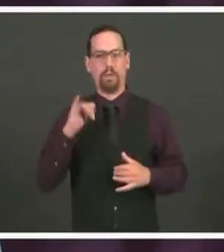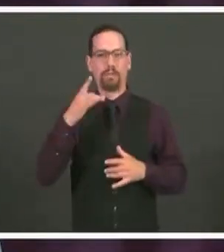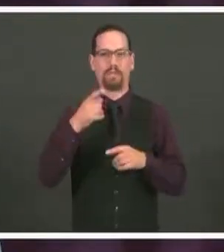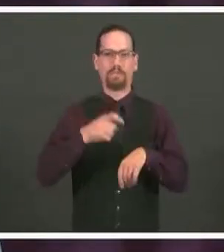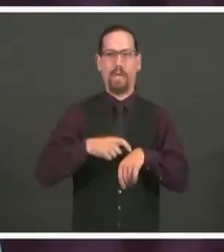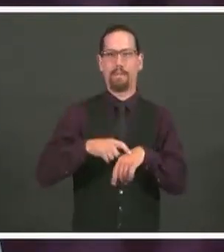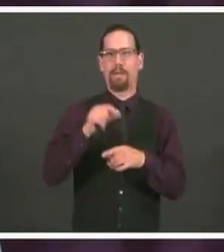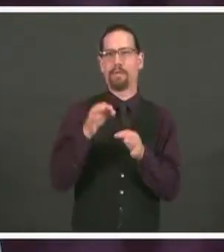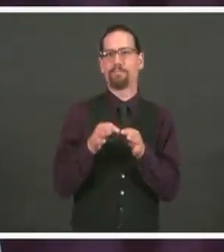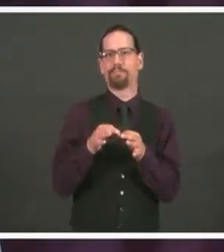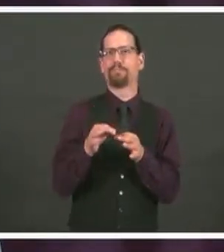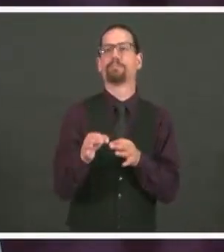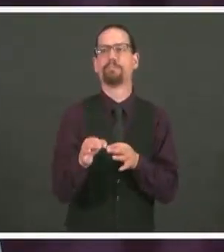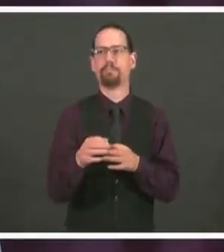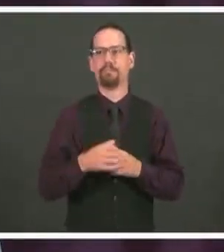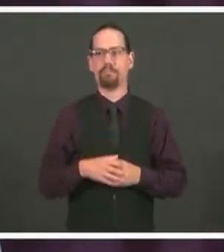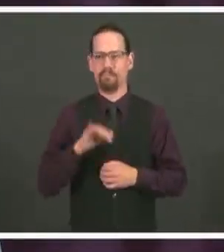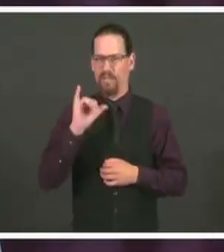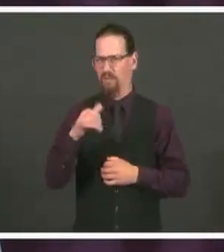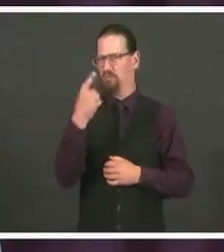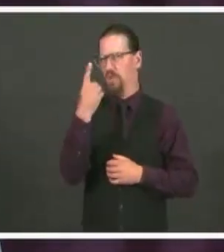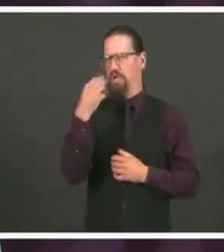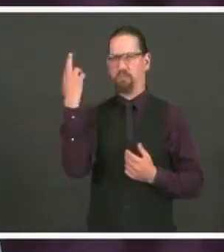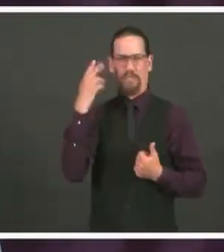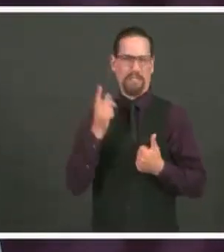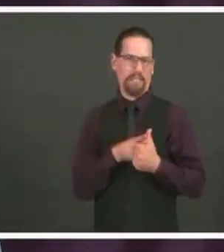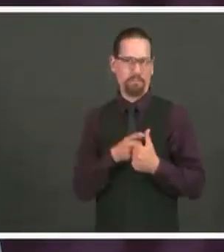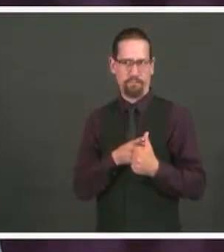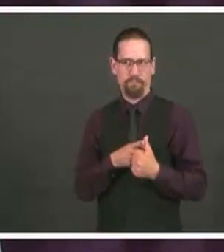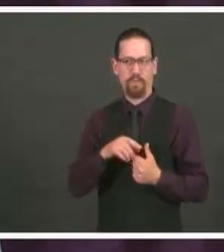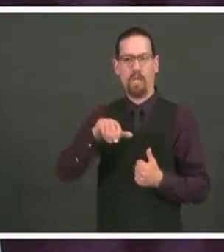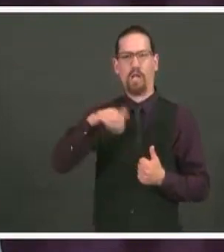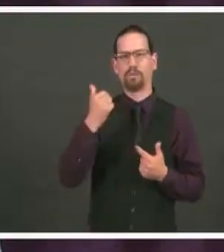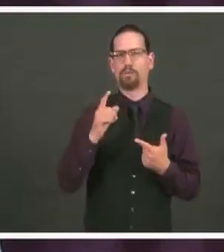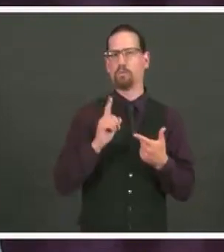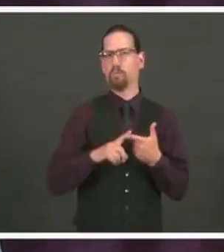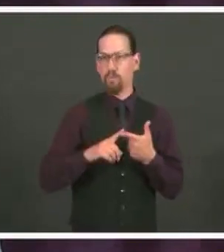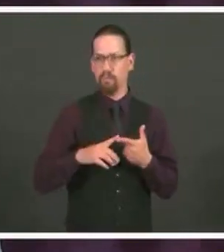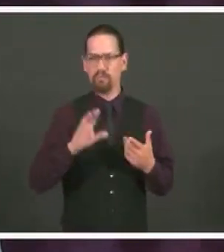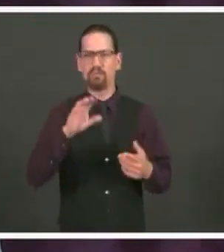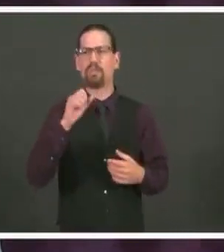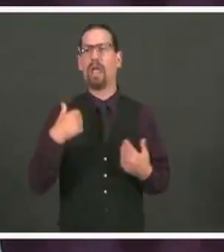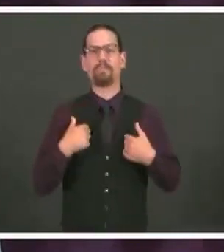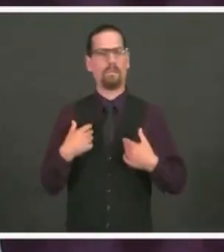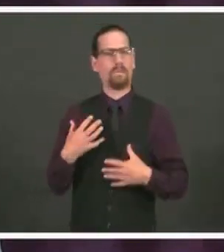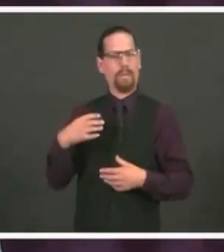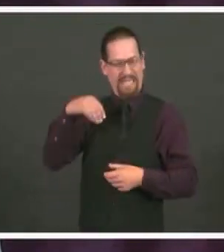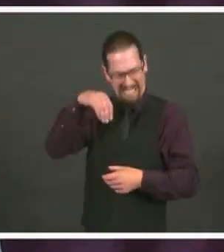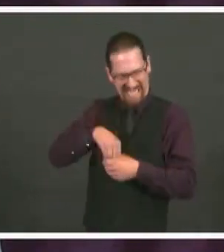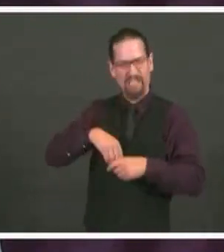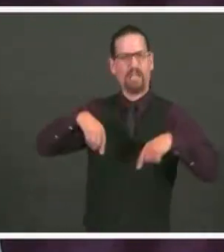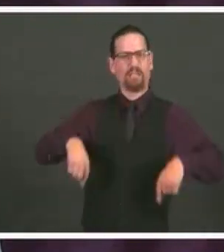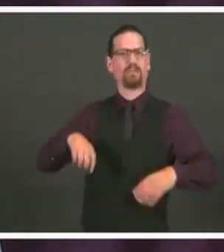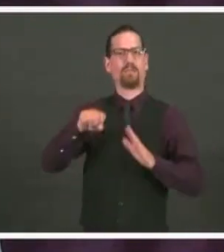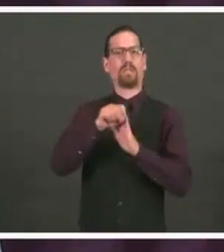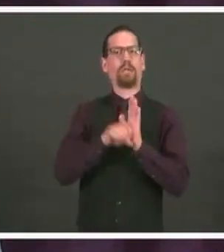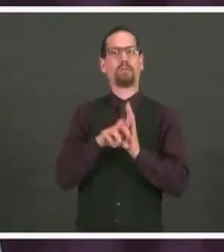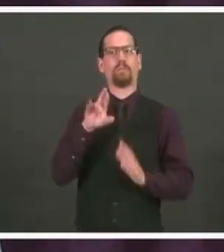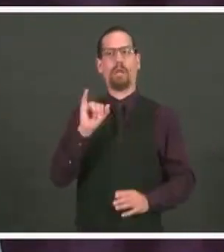piece of the issue. We do have, within state, our state health laboratory